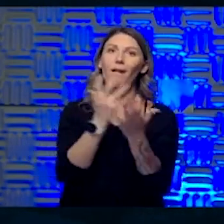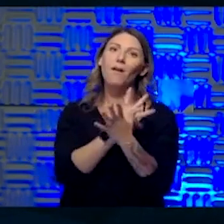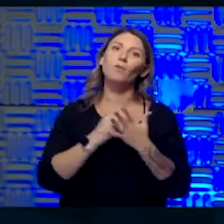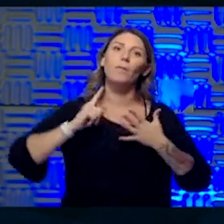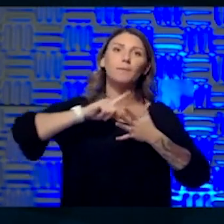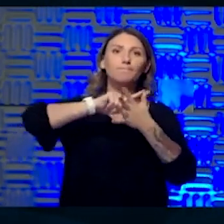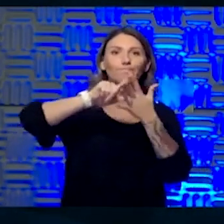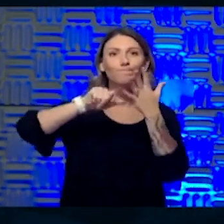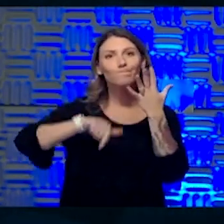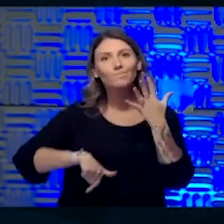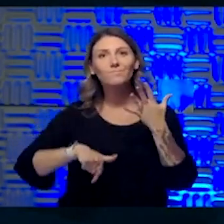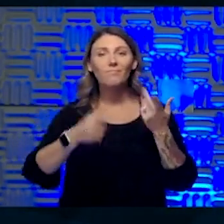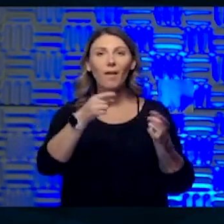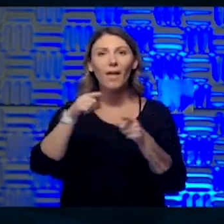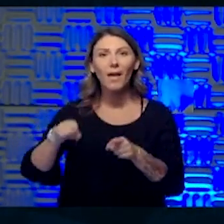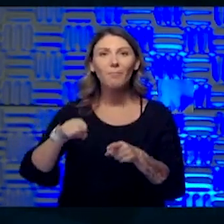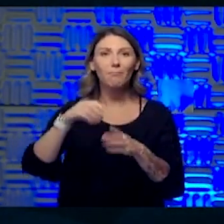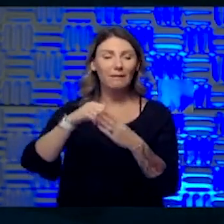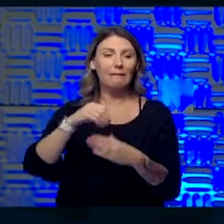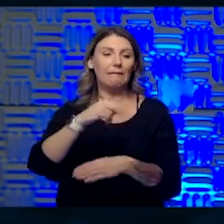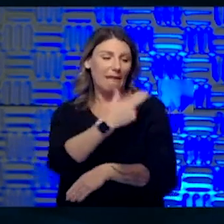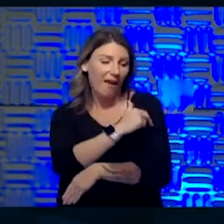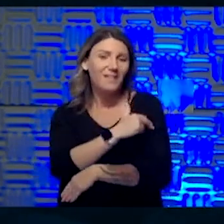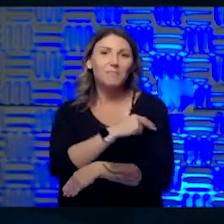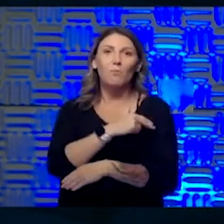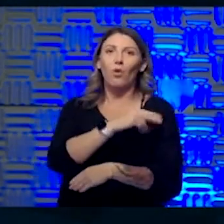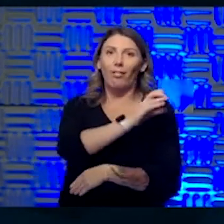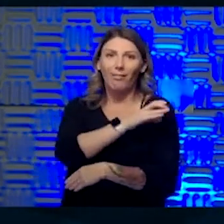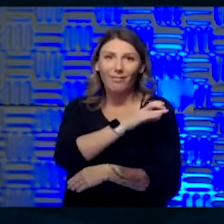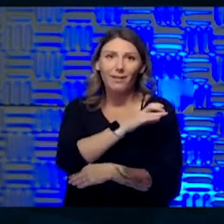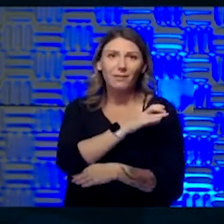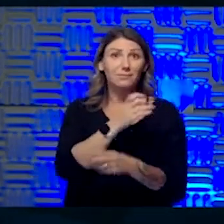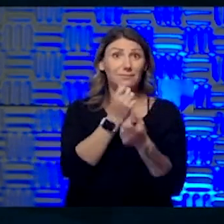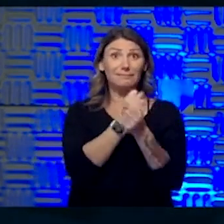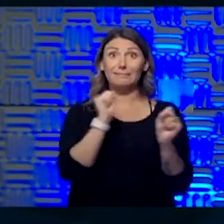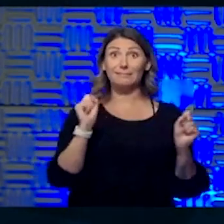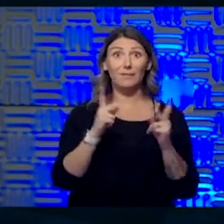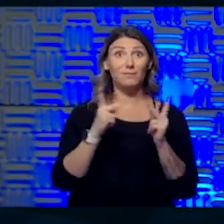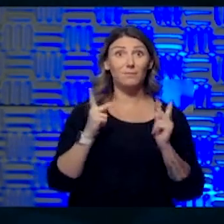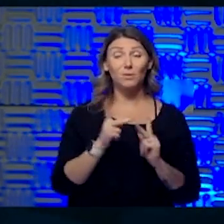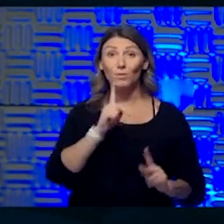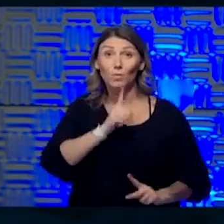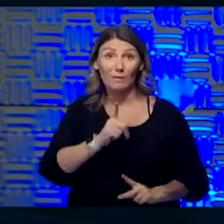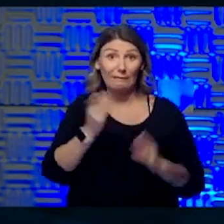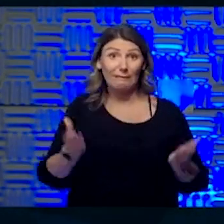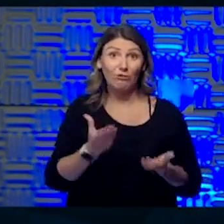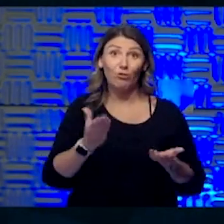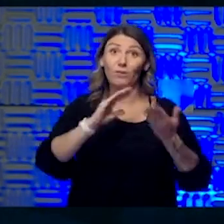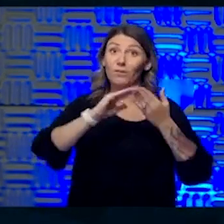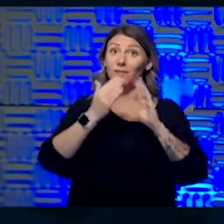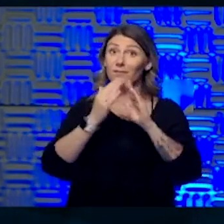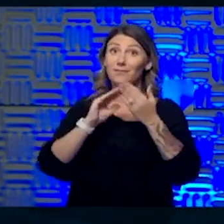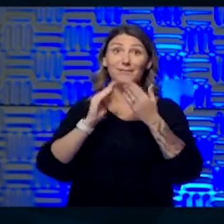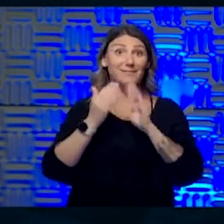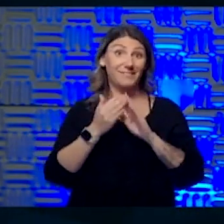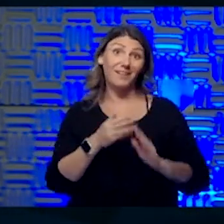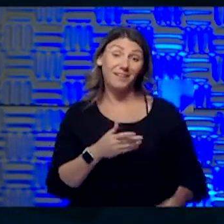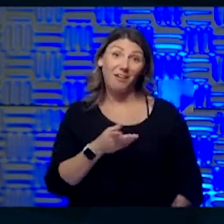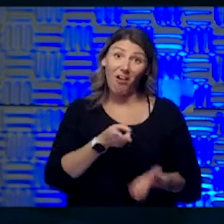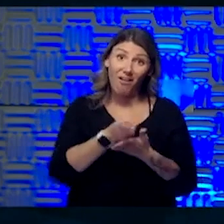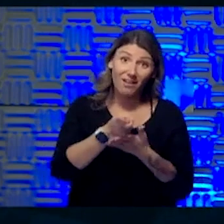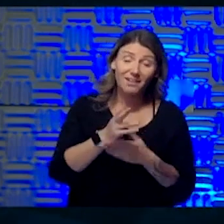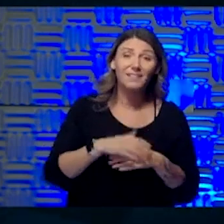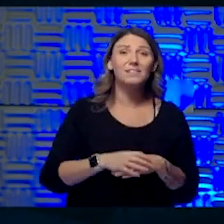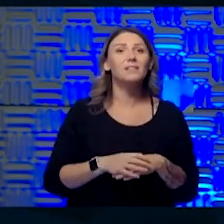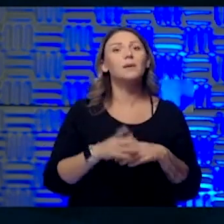at the hospital and in the clinic. Um, it's, it's gotta be the safest place in the city, quite honestly. So, um, it's important to